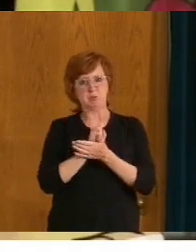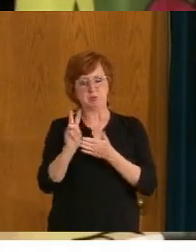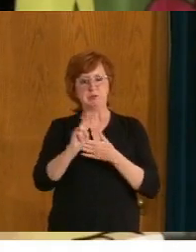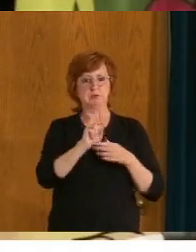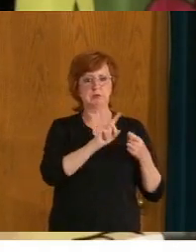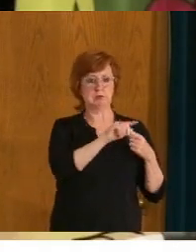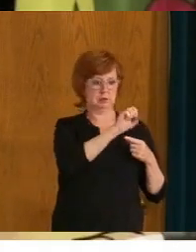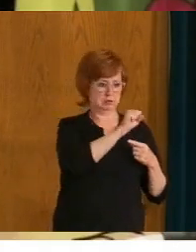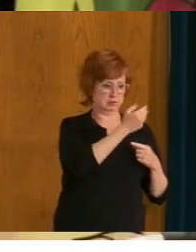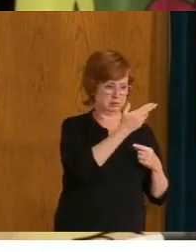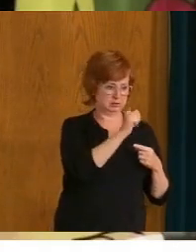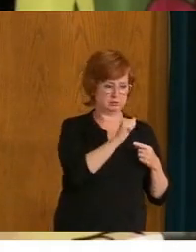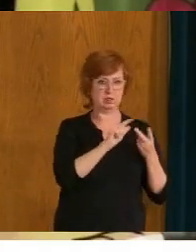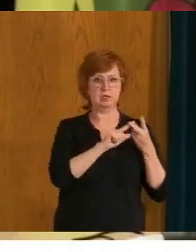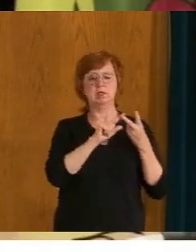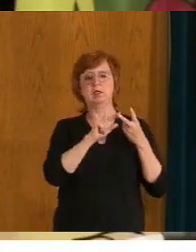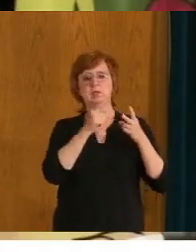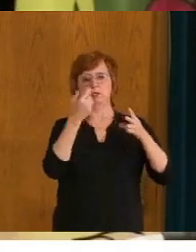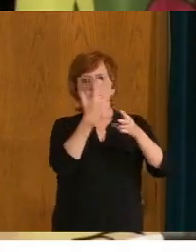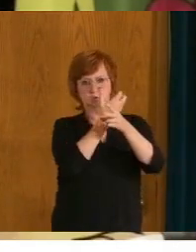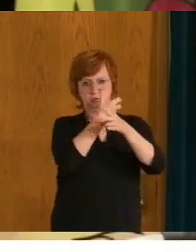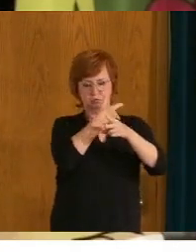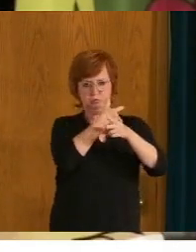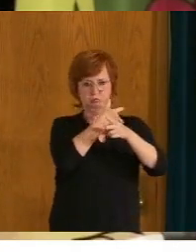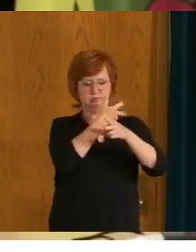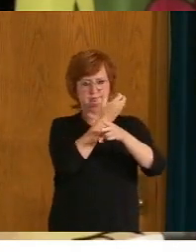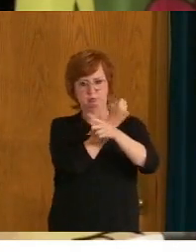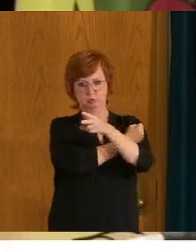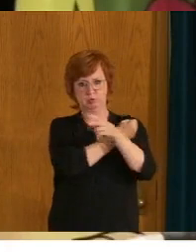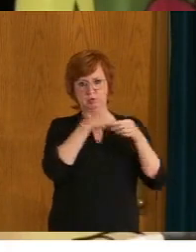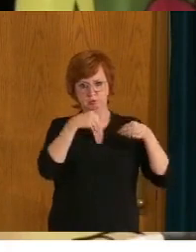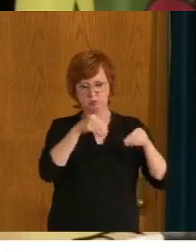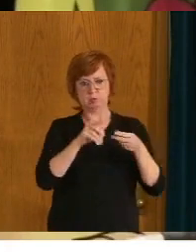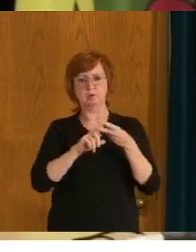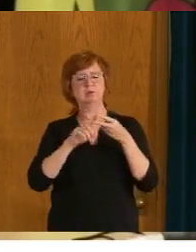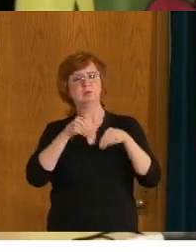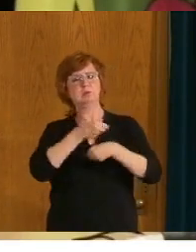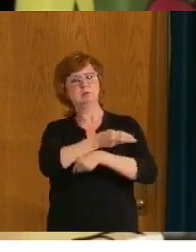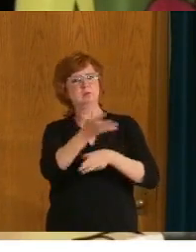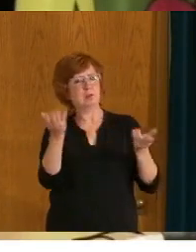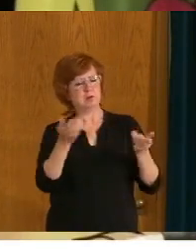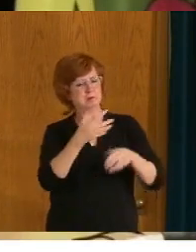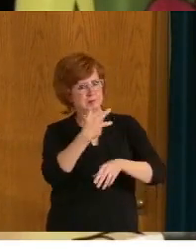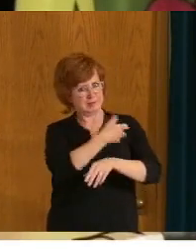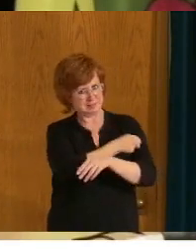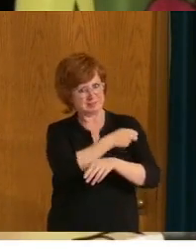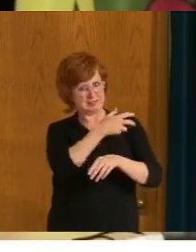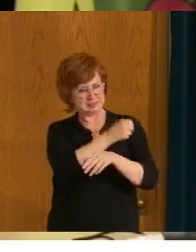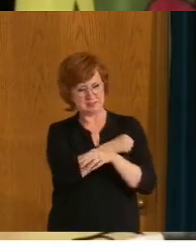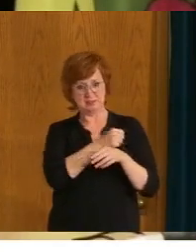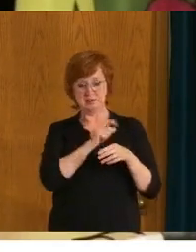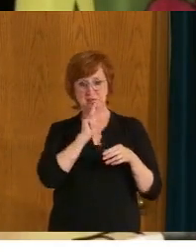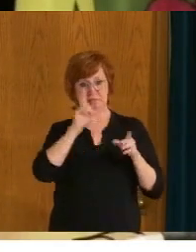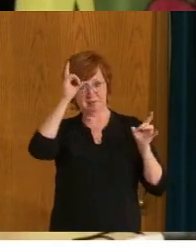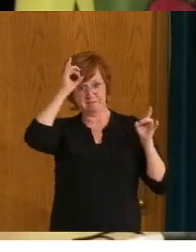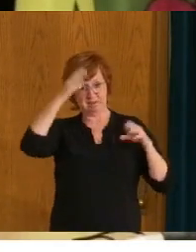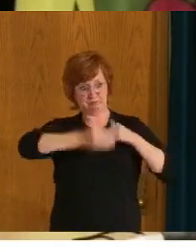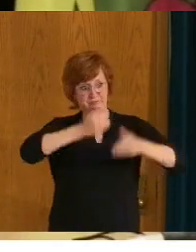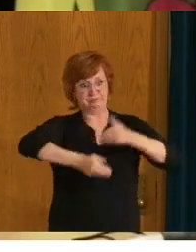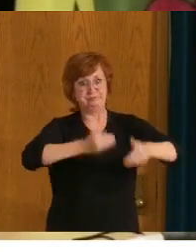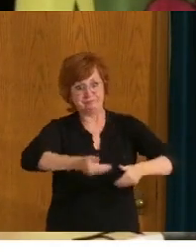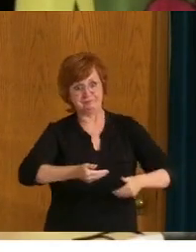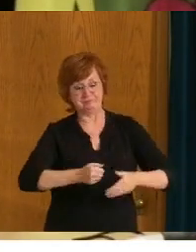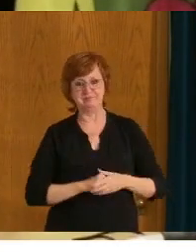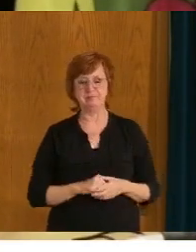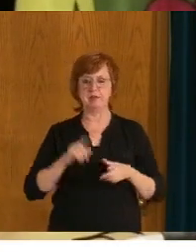as well as pharmacies across Saskatchewan, have been vaccinating or offering vaccinations at an incredible pace. In the past week